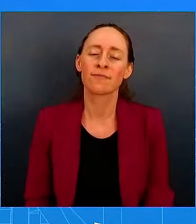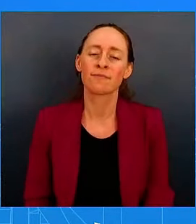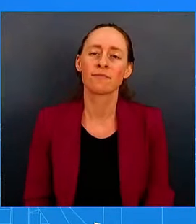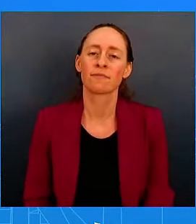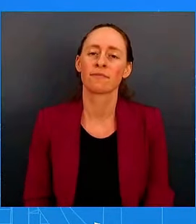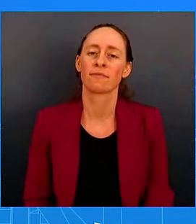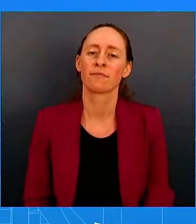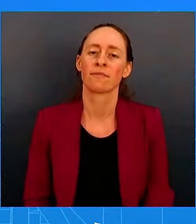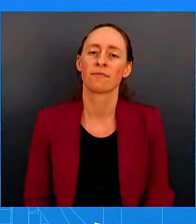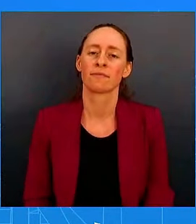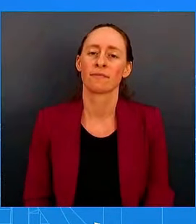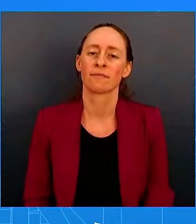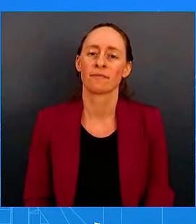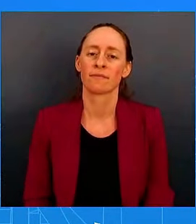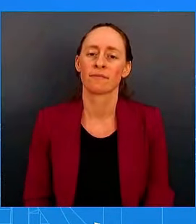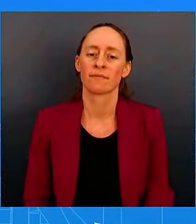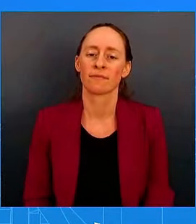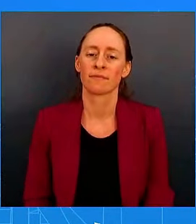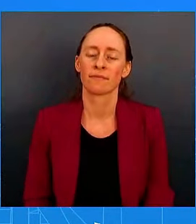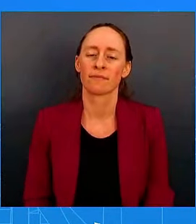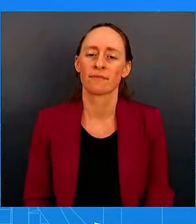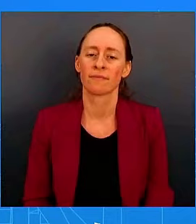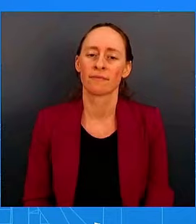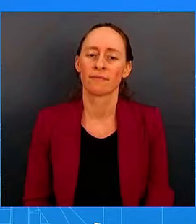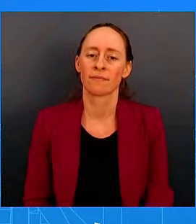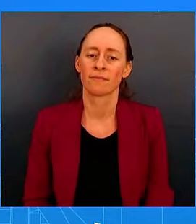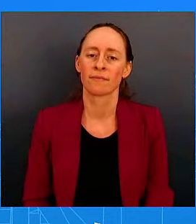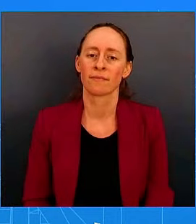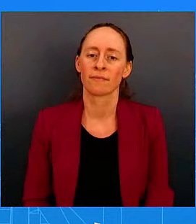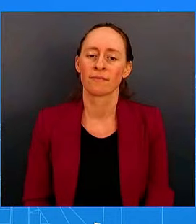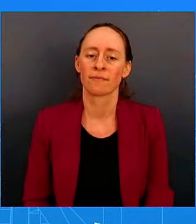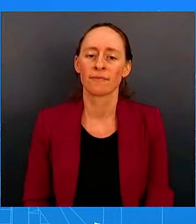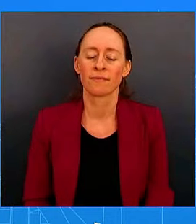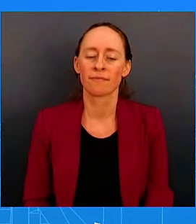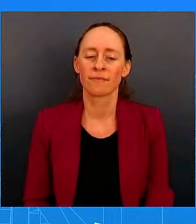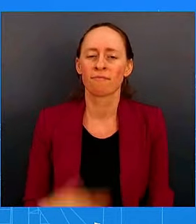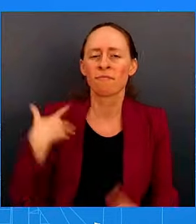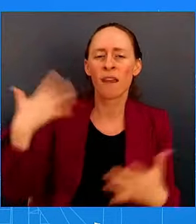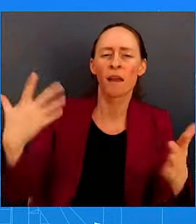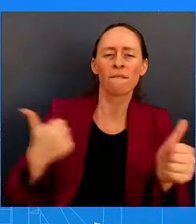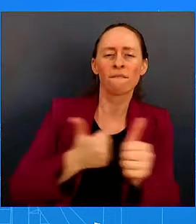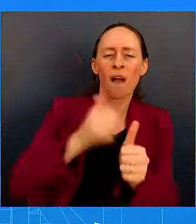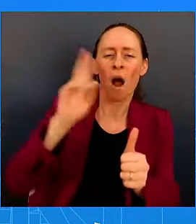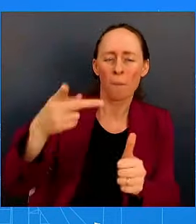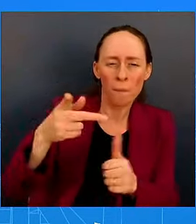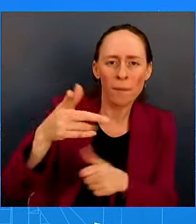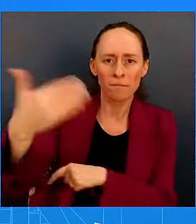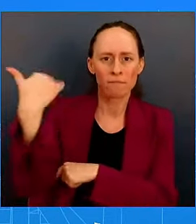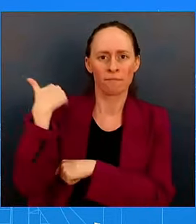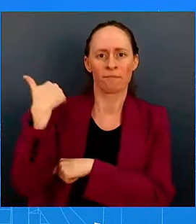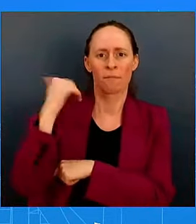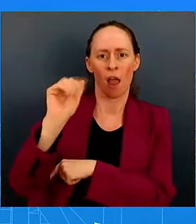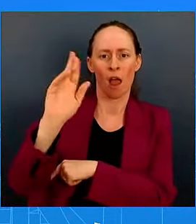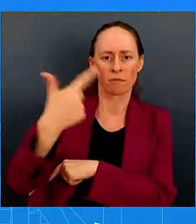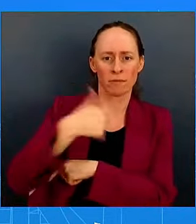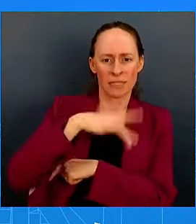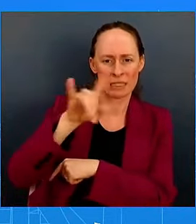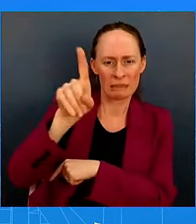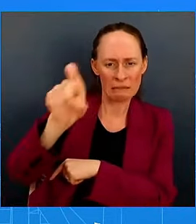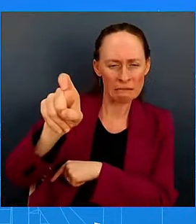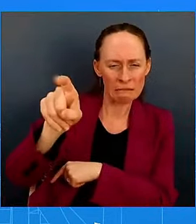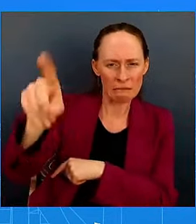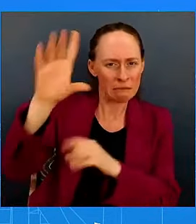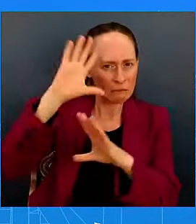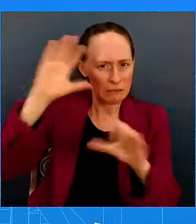Karine, following up on Mary's question. Back in August, I asked the president whether he thought the U.S. had beat inflation. And he responded